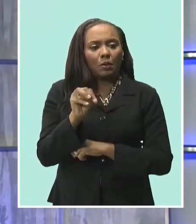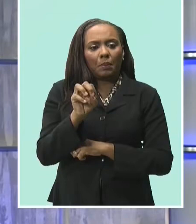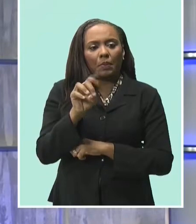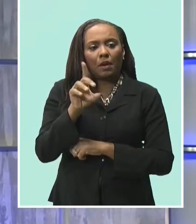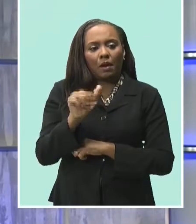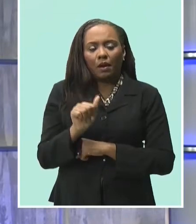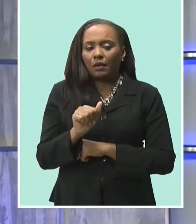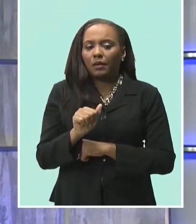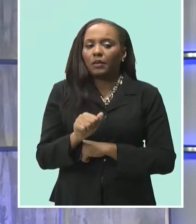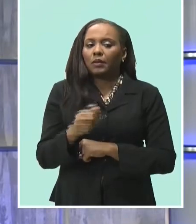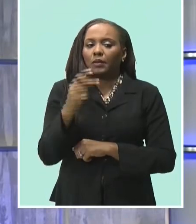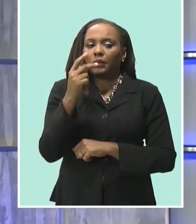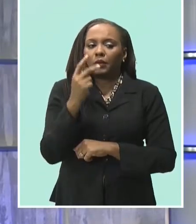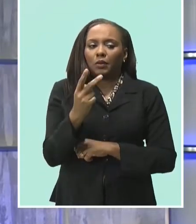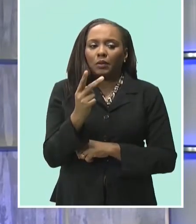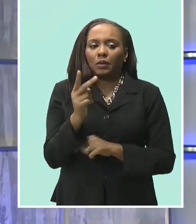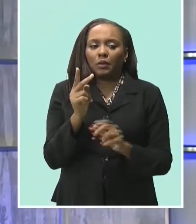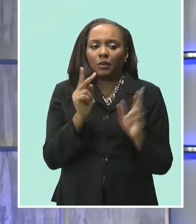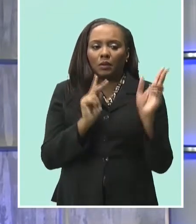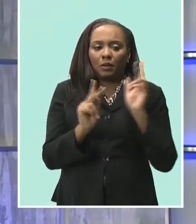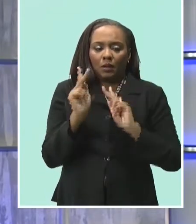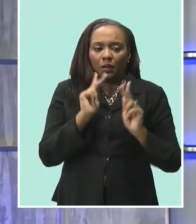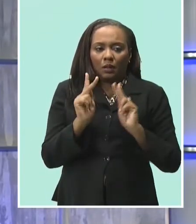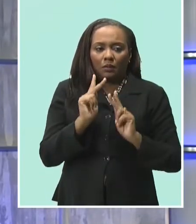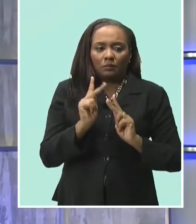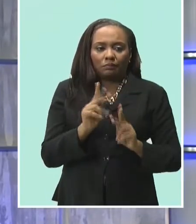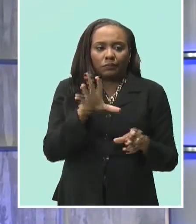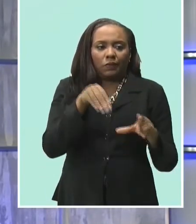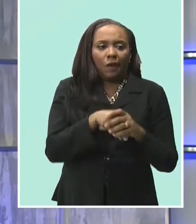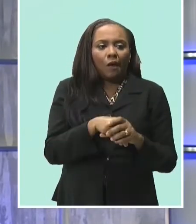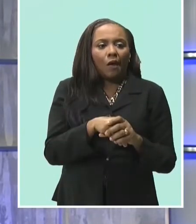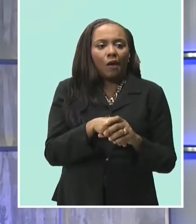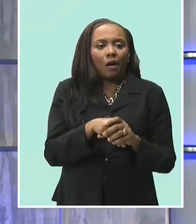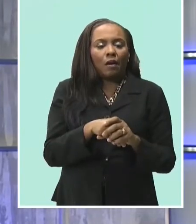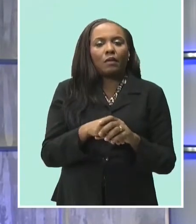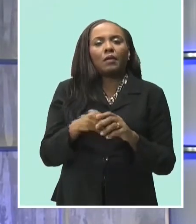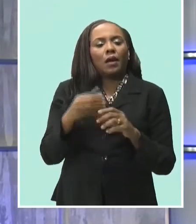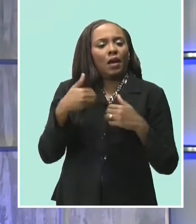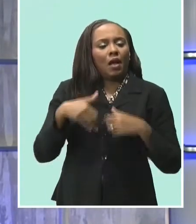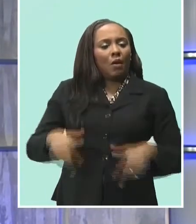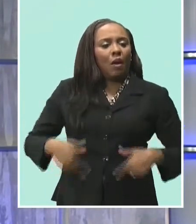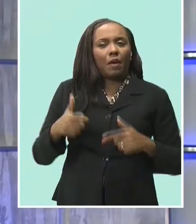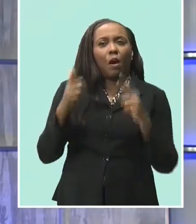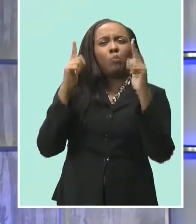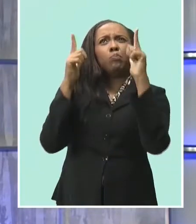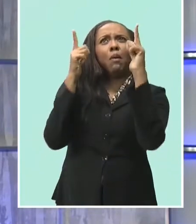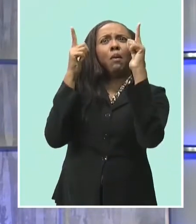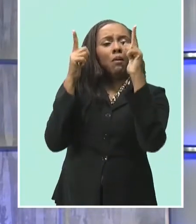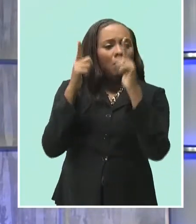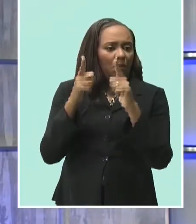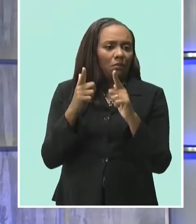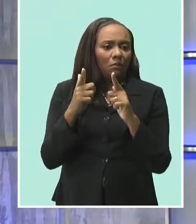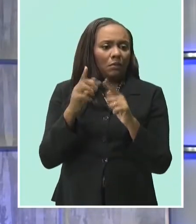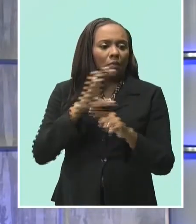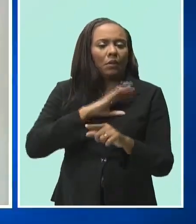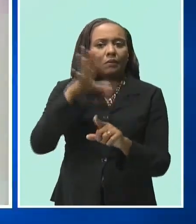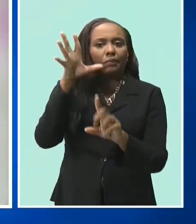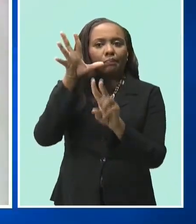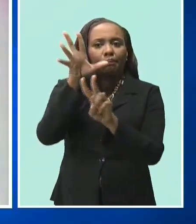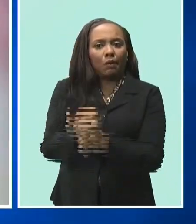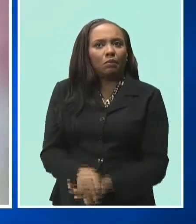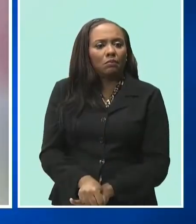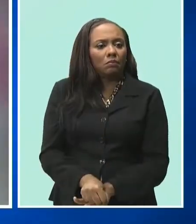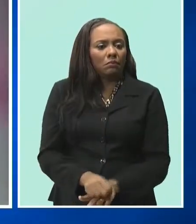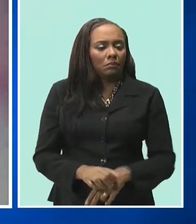culprits caught firing weapons in the air are now in police custody. We have a report from HCS Newsforce. Police